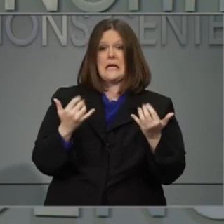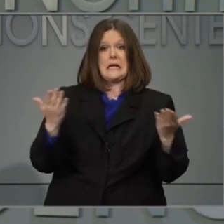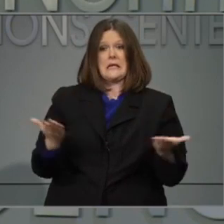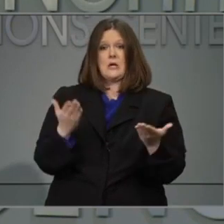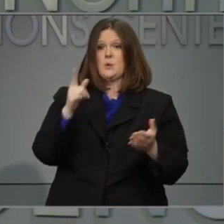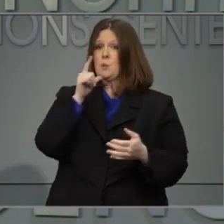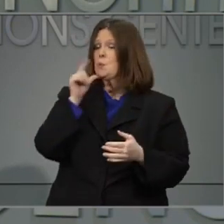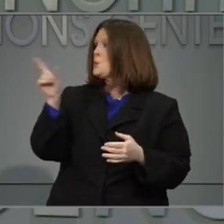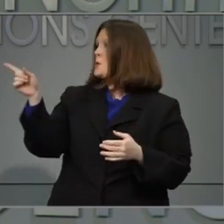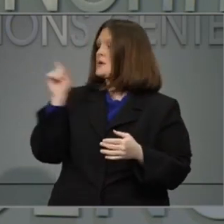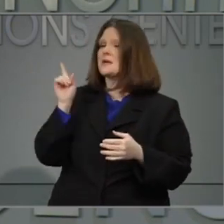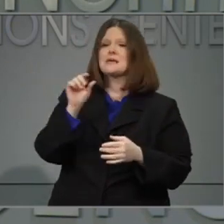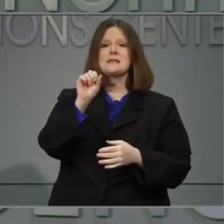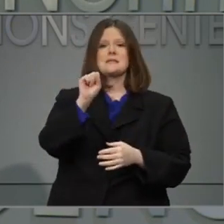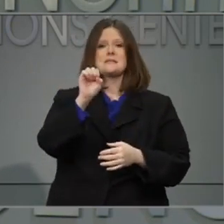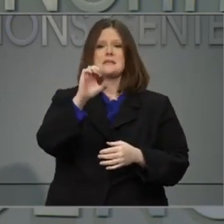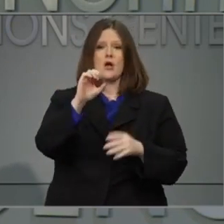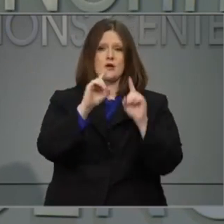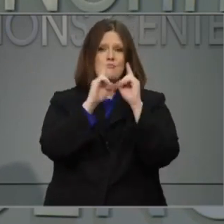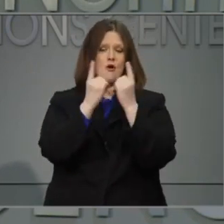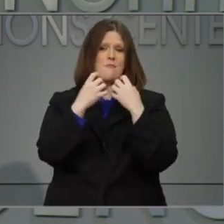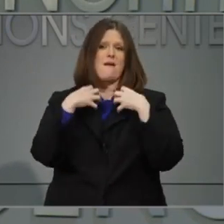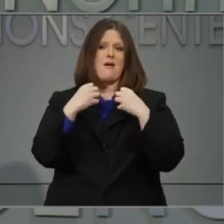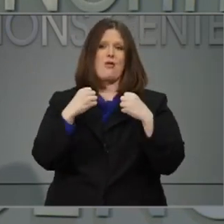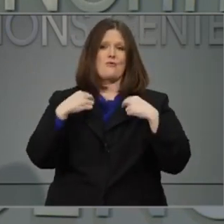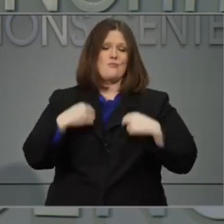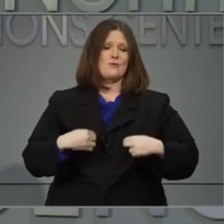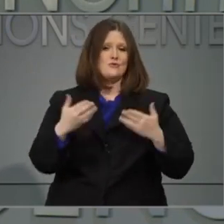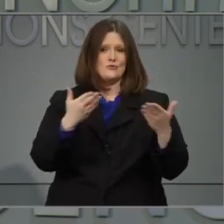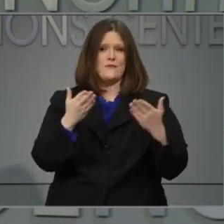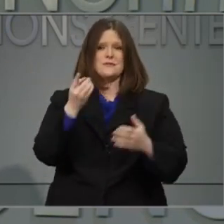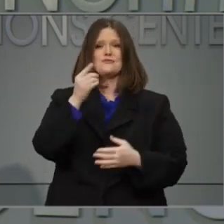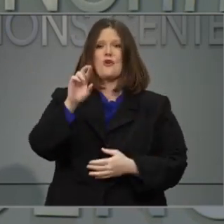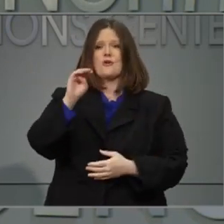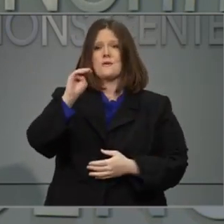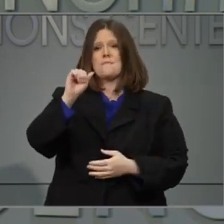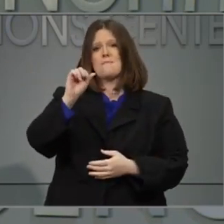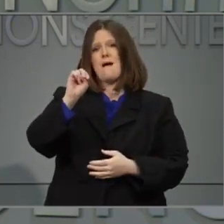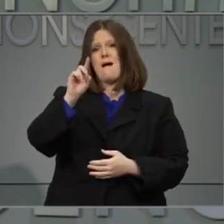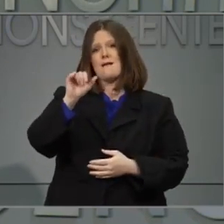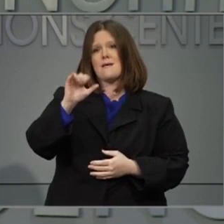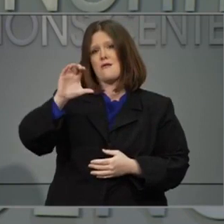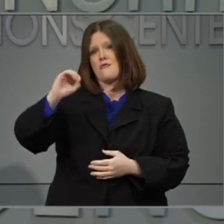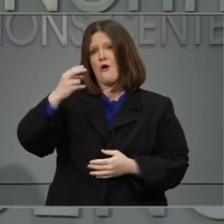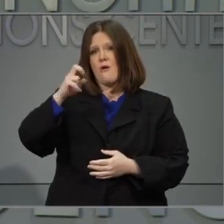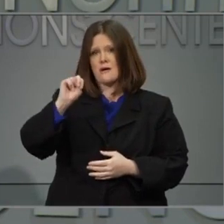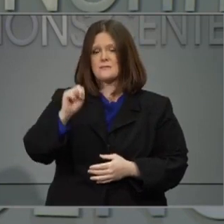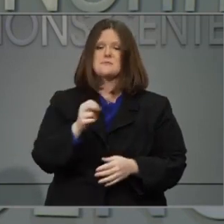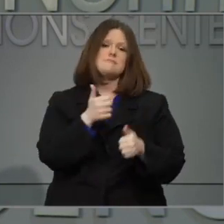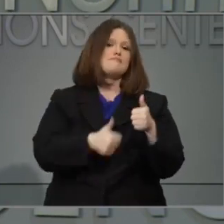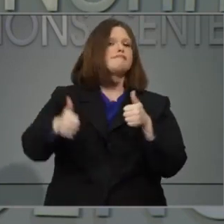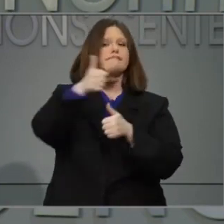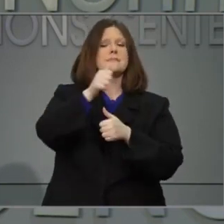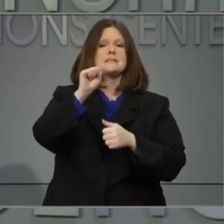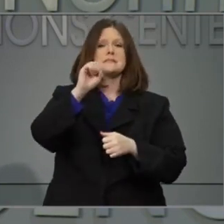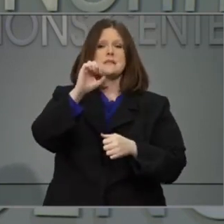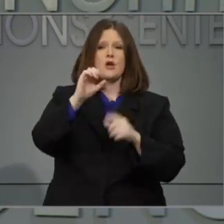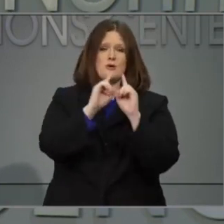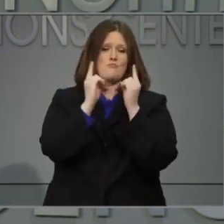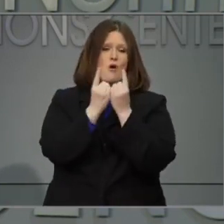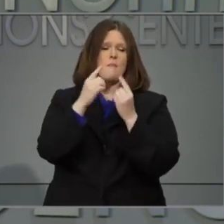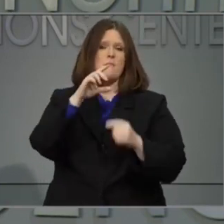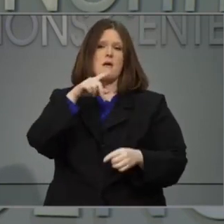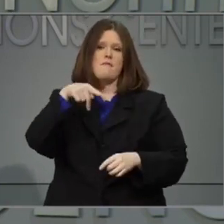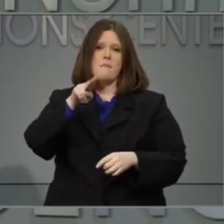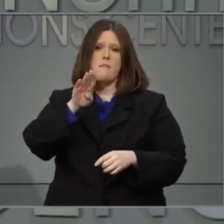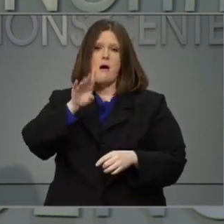Secretary of the Department of Health and Human Services, Dr. Mandy Cohen. Our Secretary of Public Safety, Eric